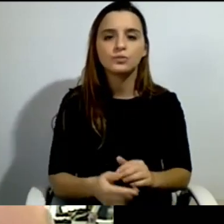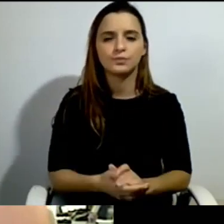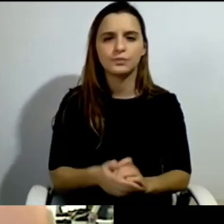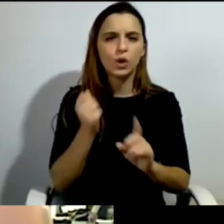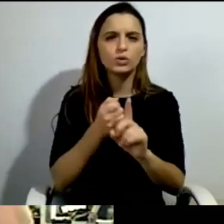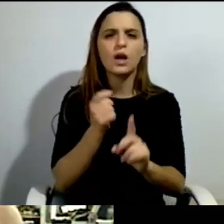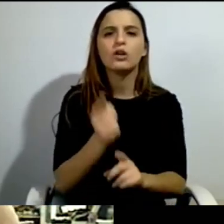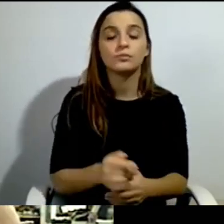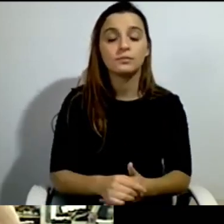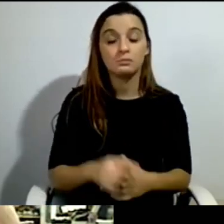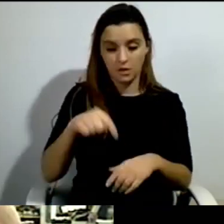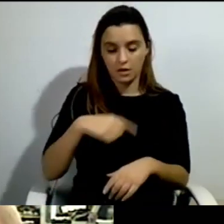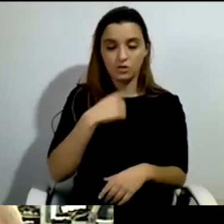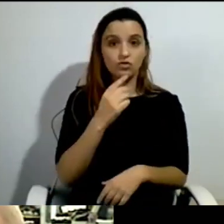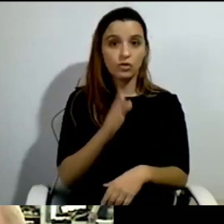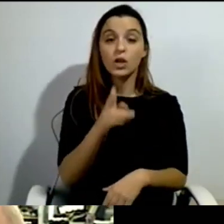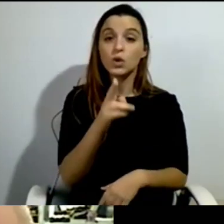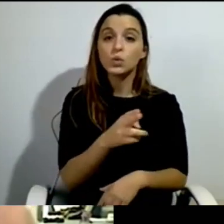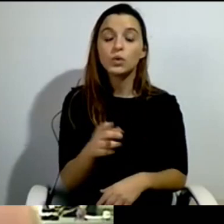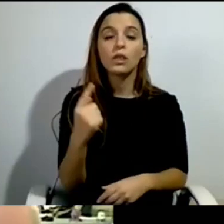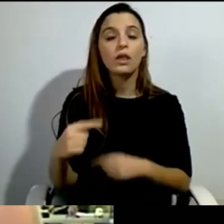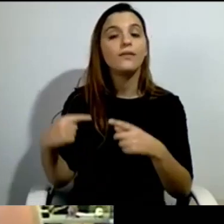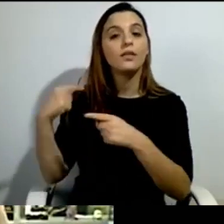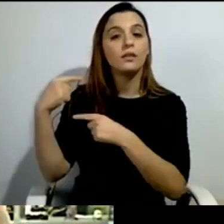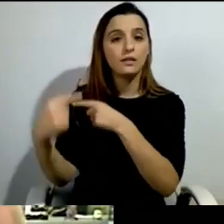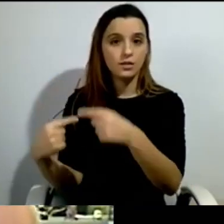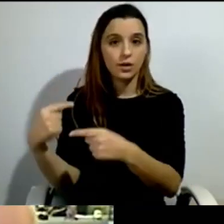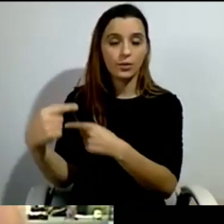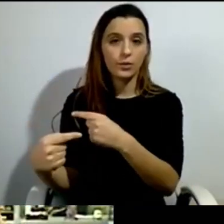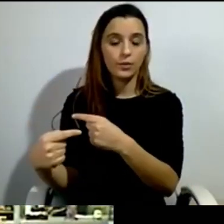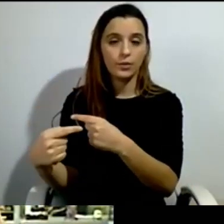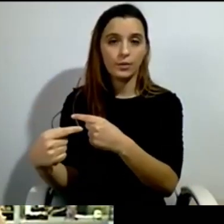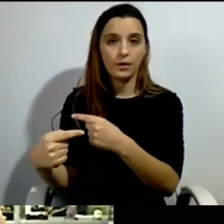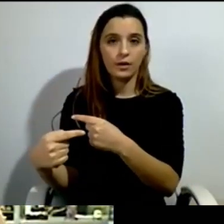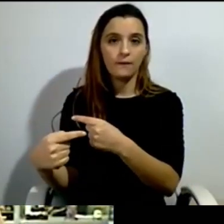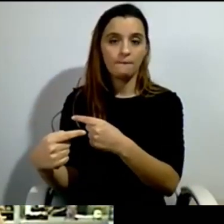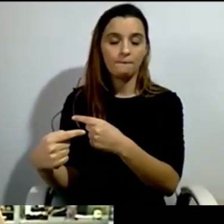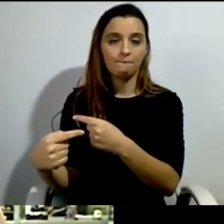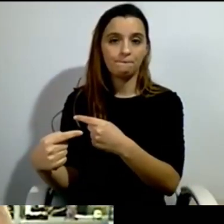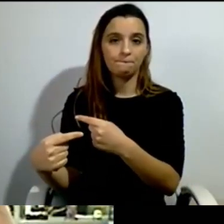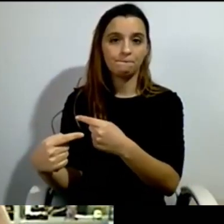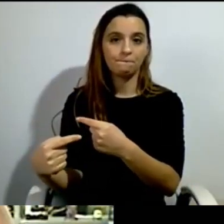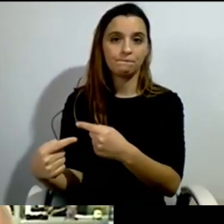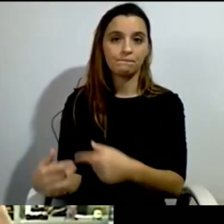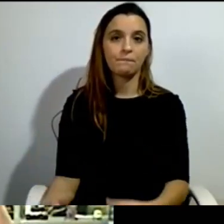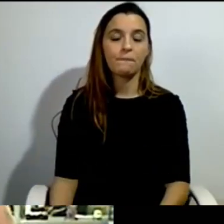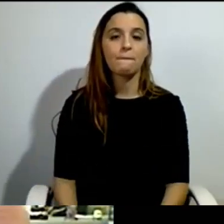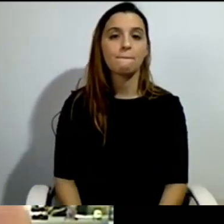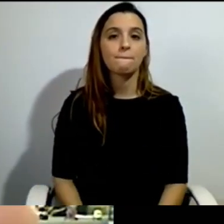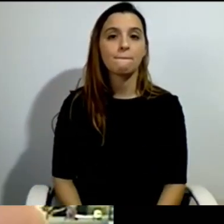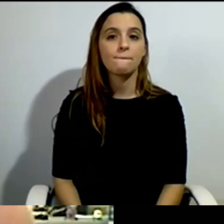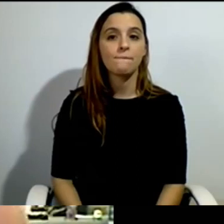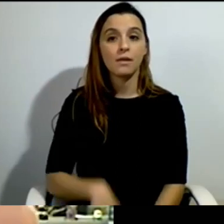every disability kind would care for himself, for themselves. Our approach was